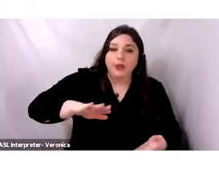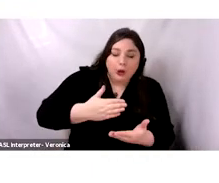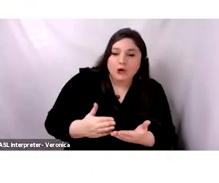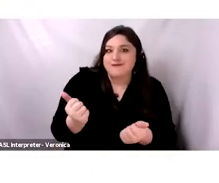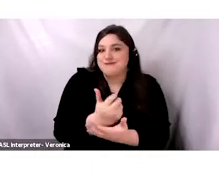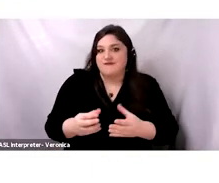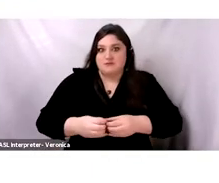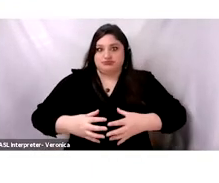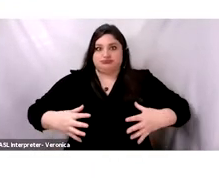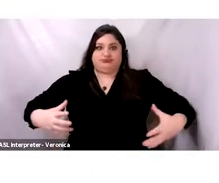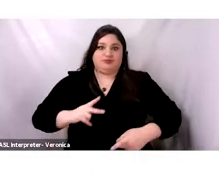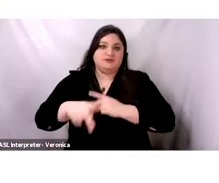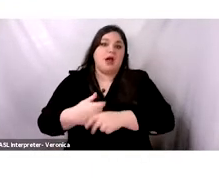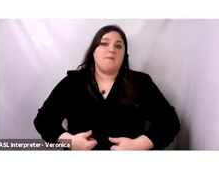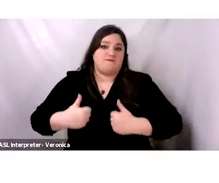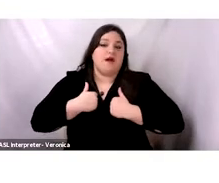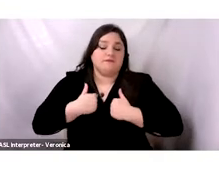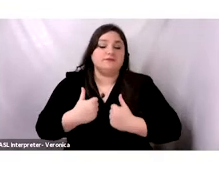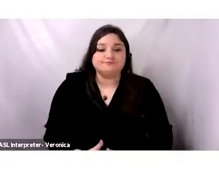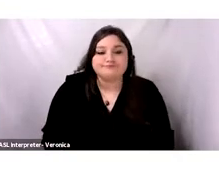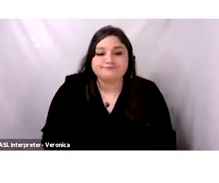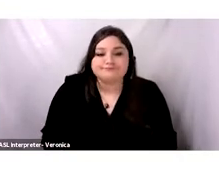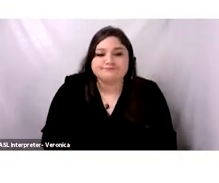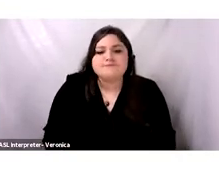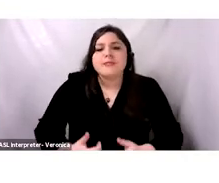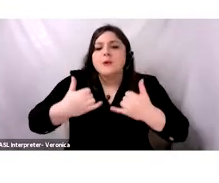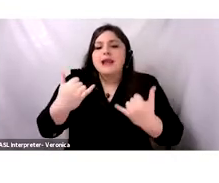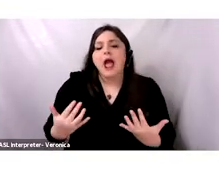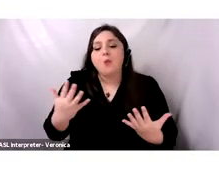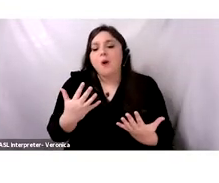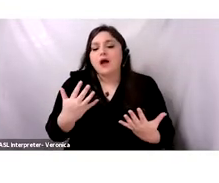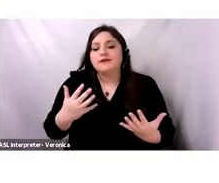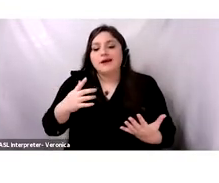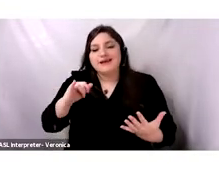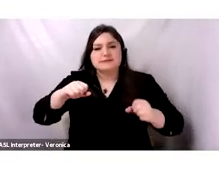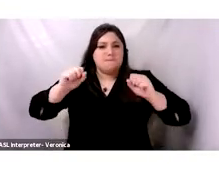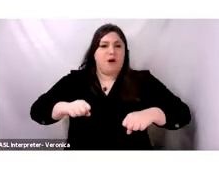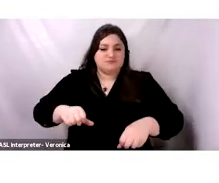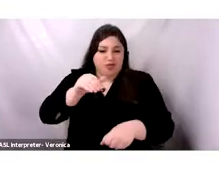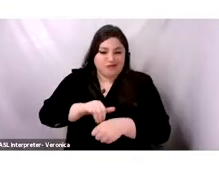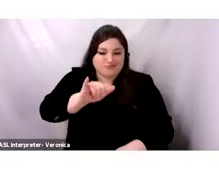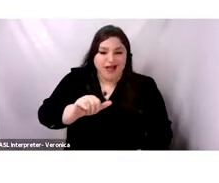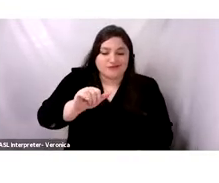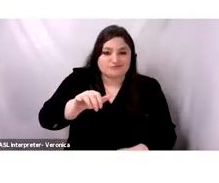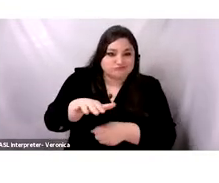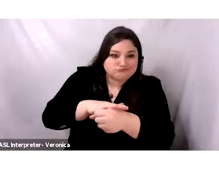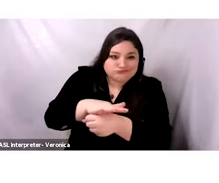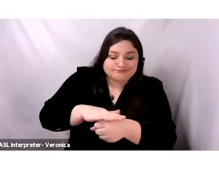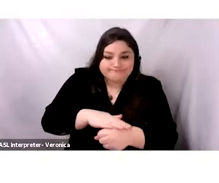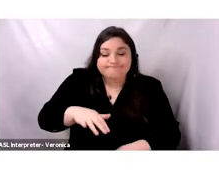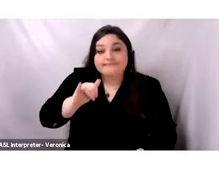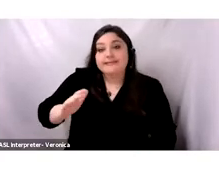So, why was it possible in what we call the Arab Muslim world? Following the mid-7th century collapse of